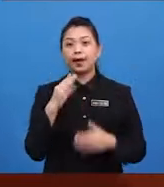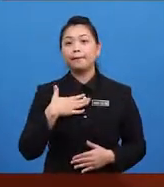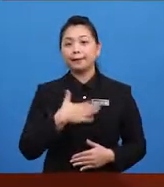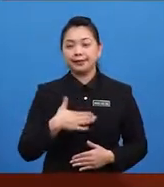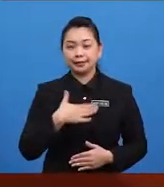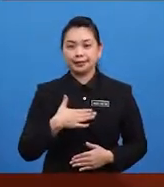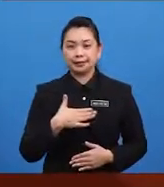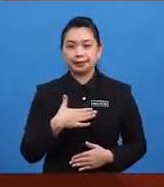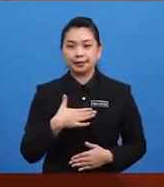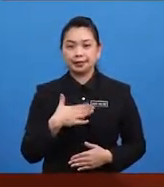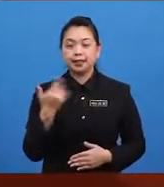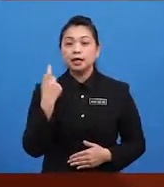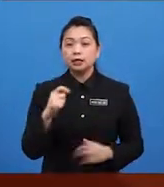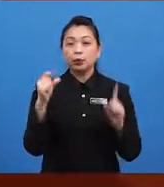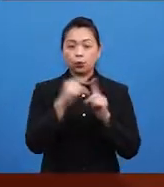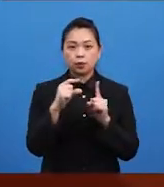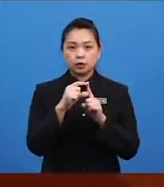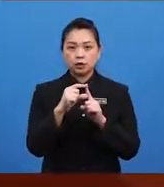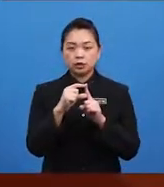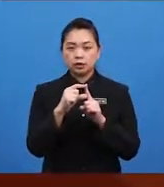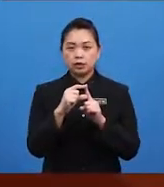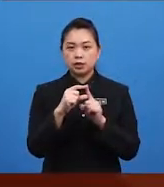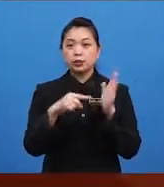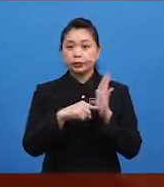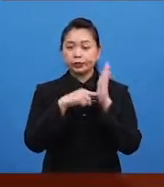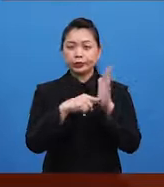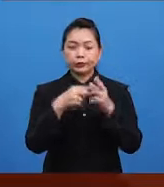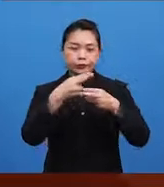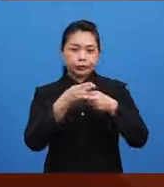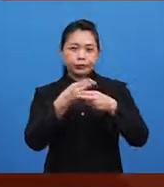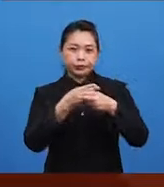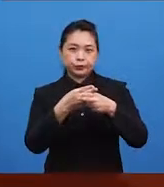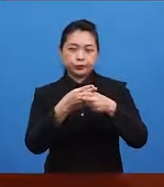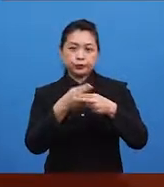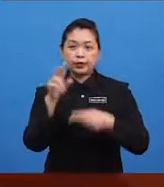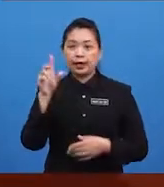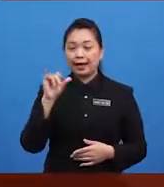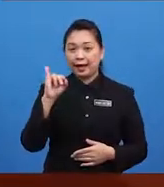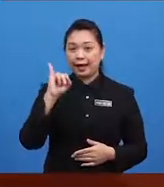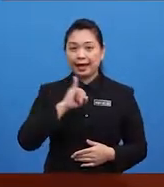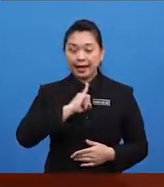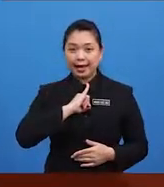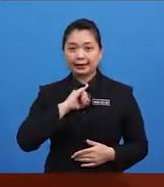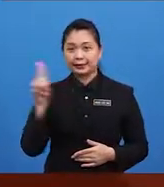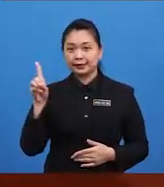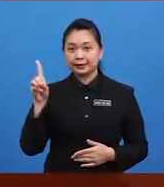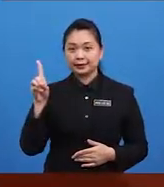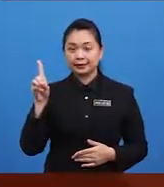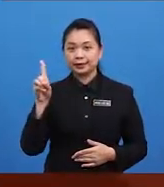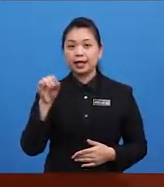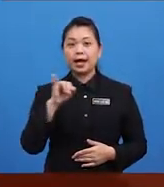The word is actually a short form for I would. So, you can say,